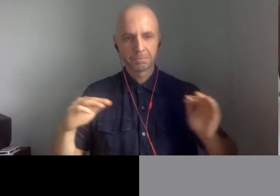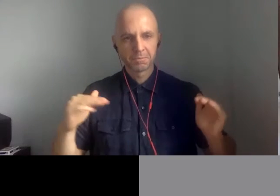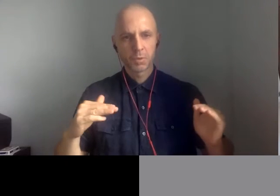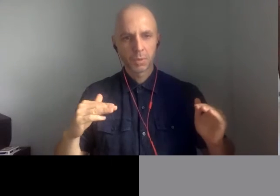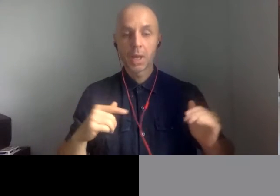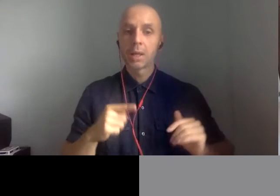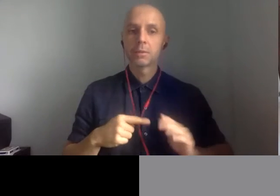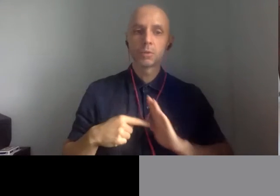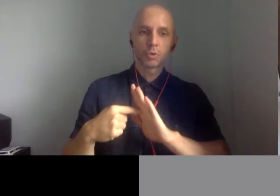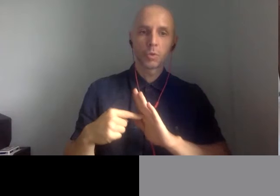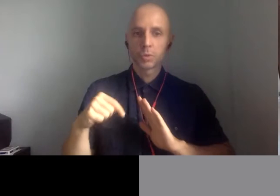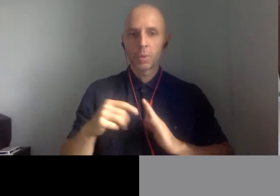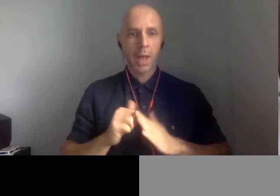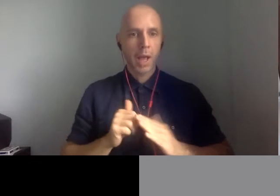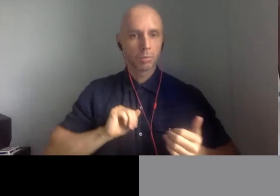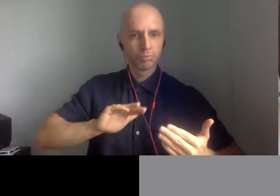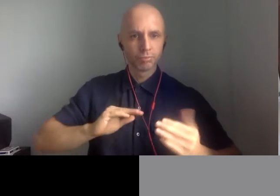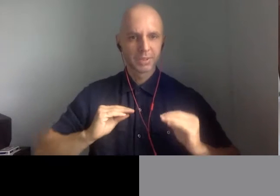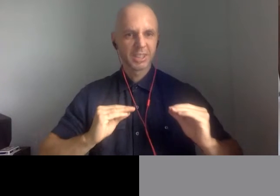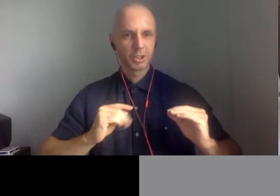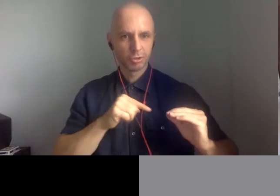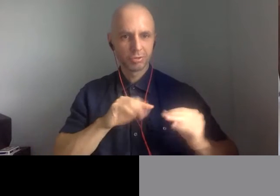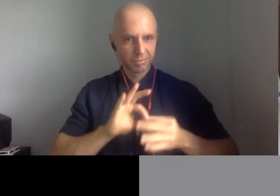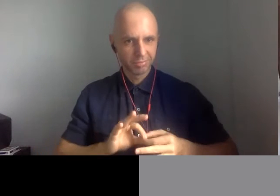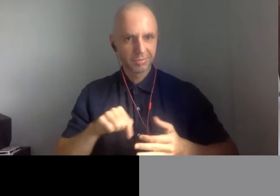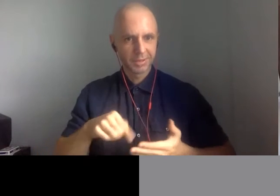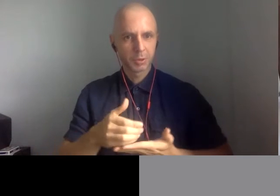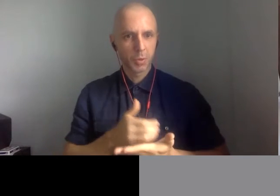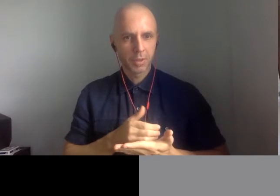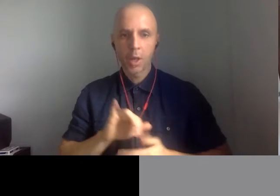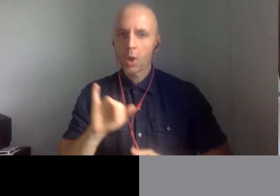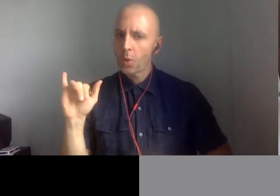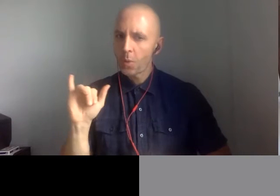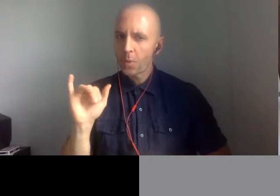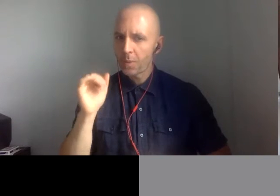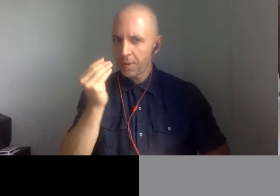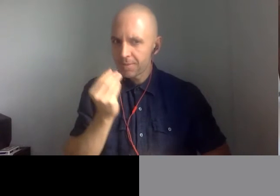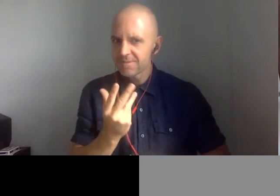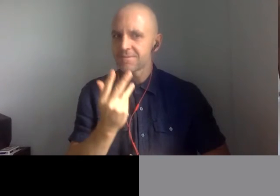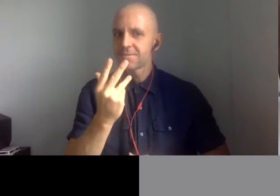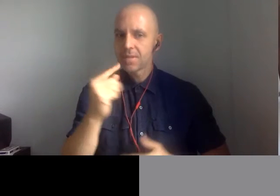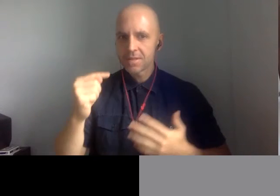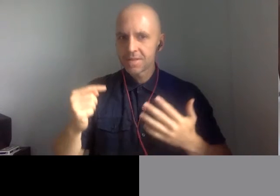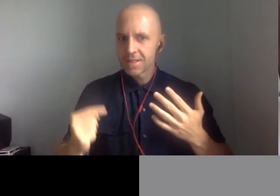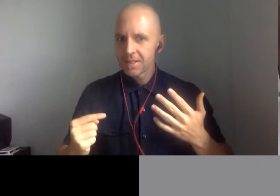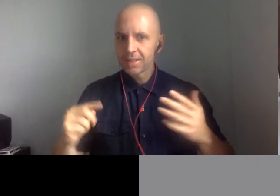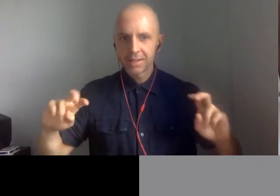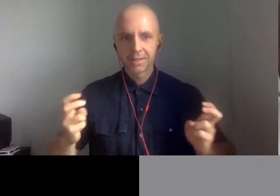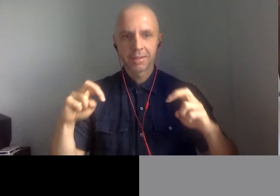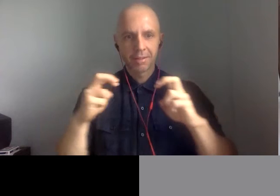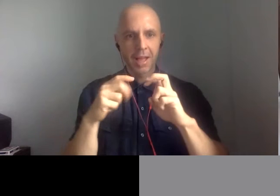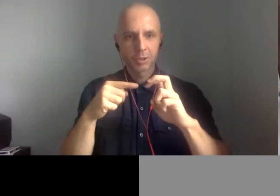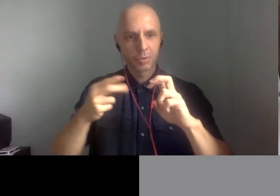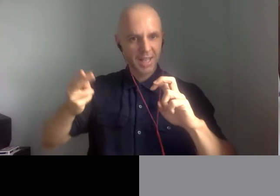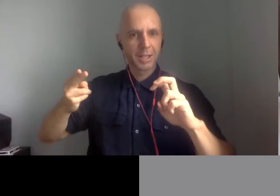course and hopefully give you a little bit of understanding of the history of Queens medieval castle. So